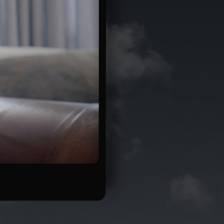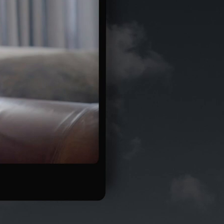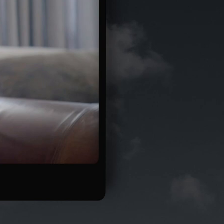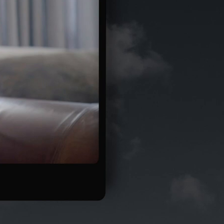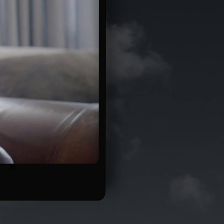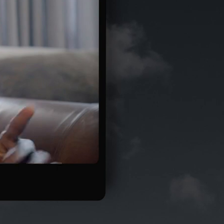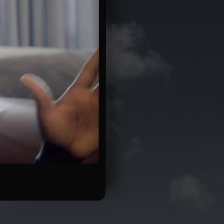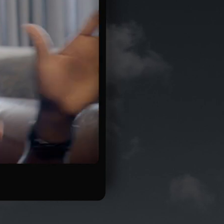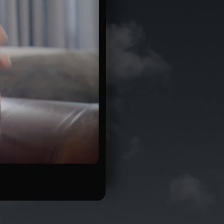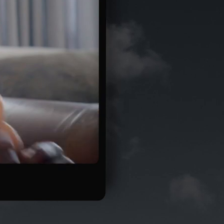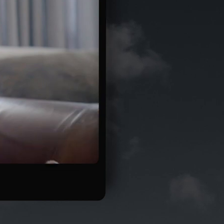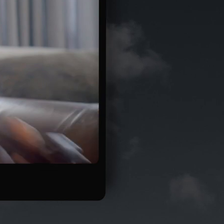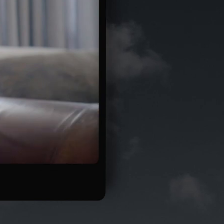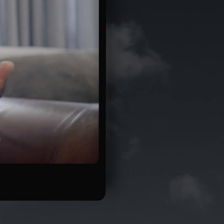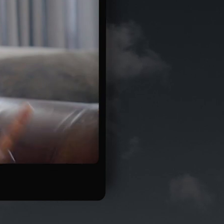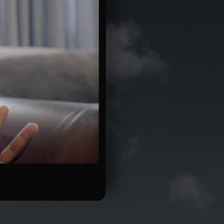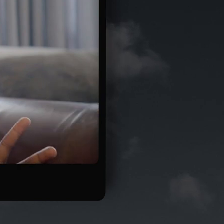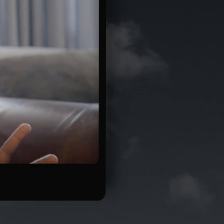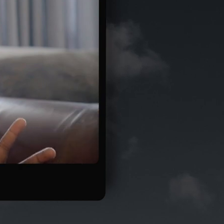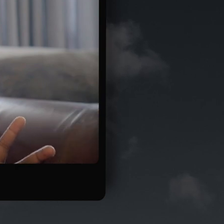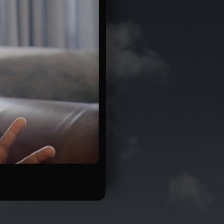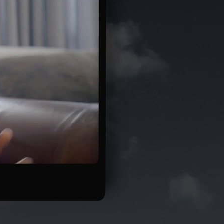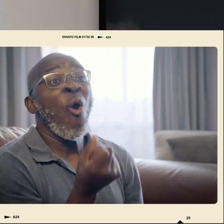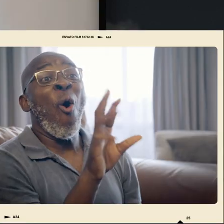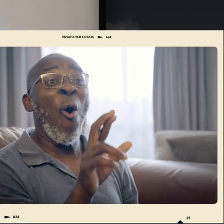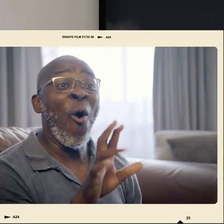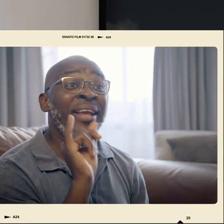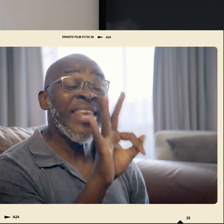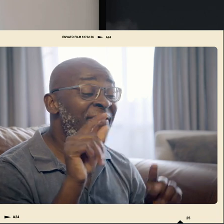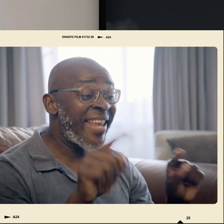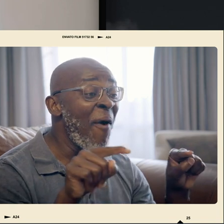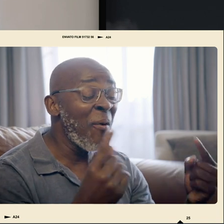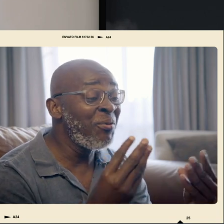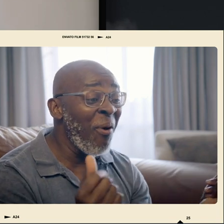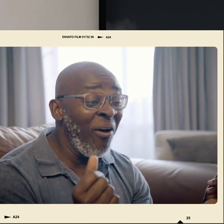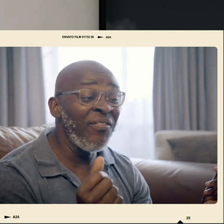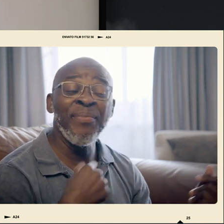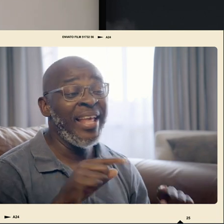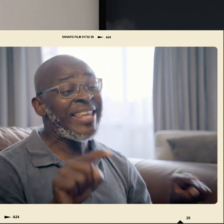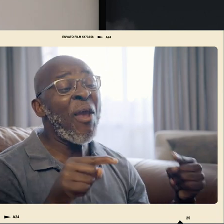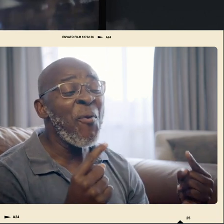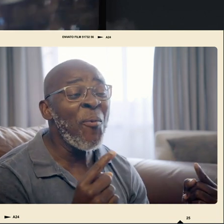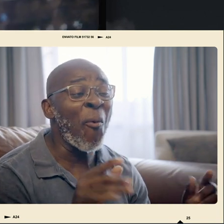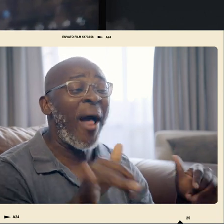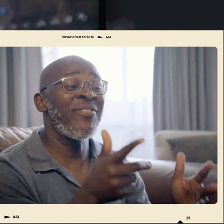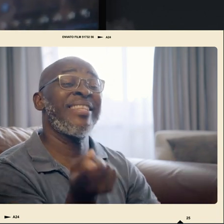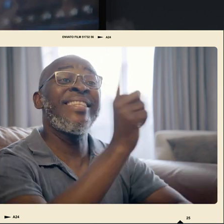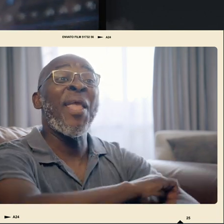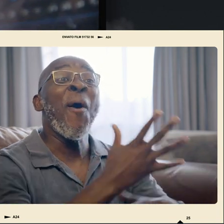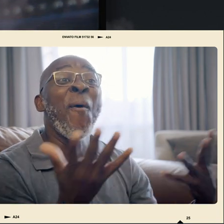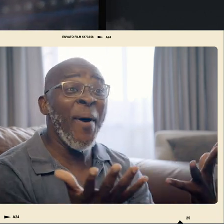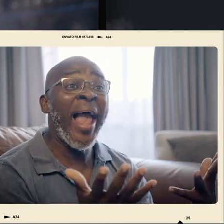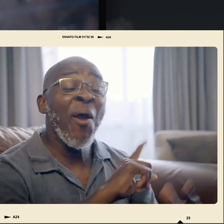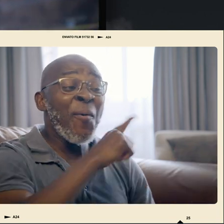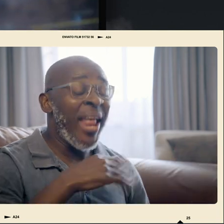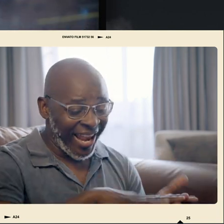I just cannot wait for life to go back to normal. I just cannot wait for the day when we hear that COVID is